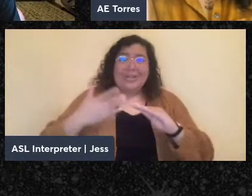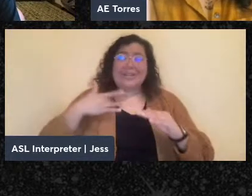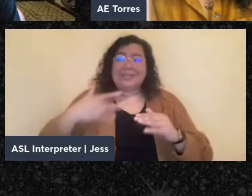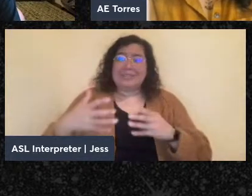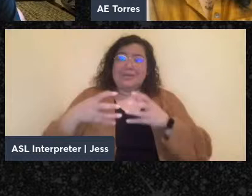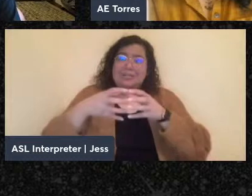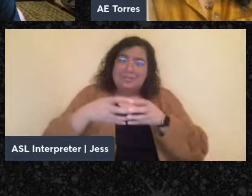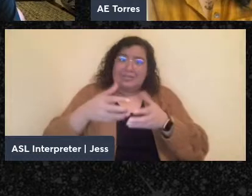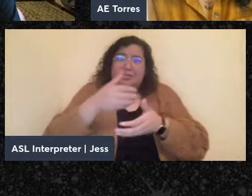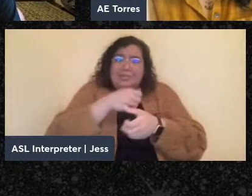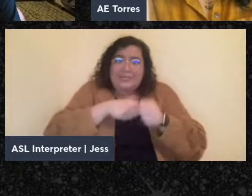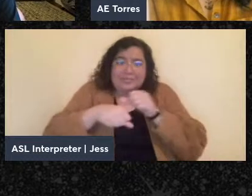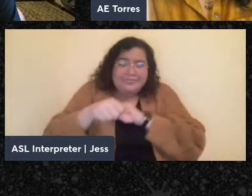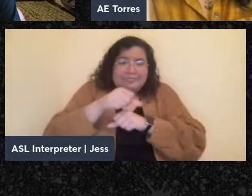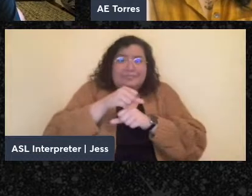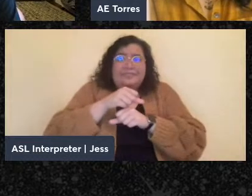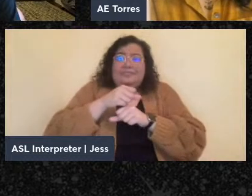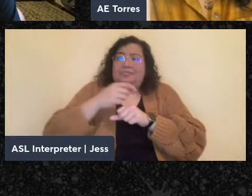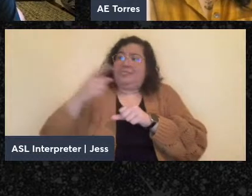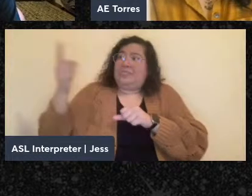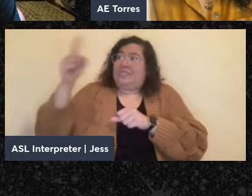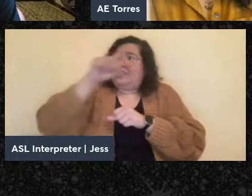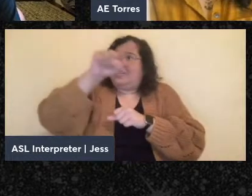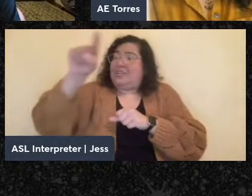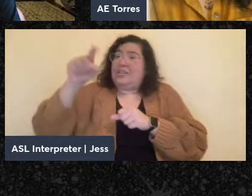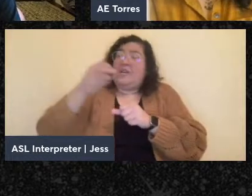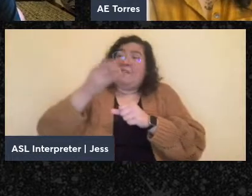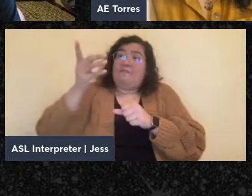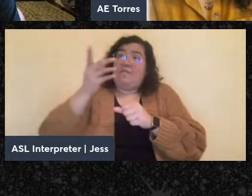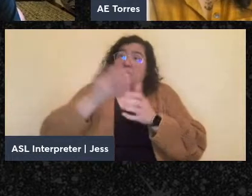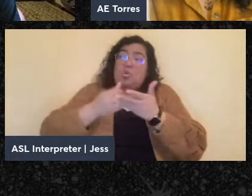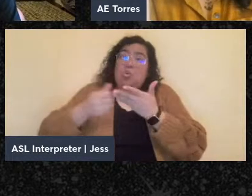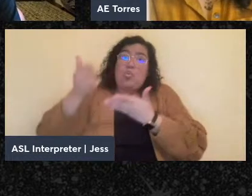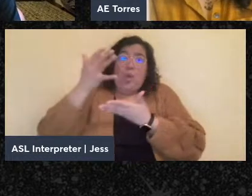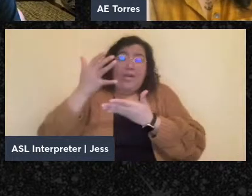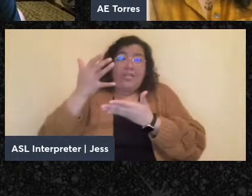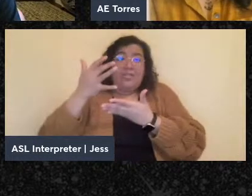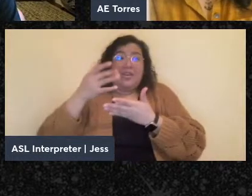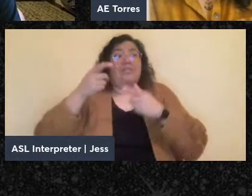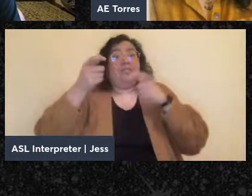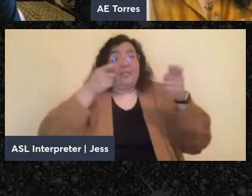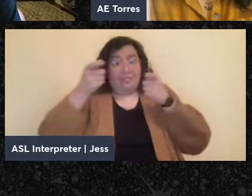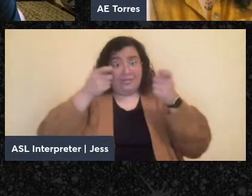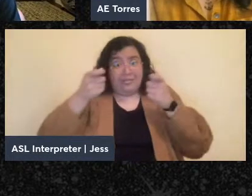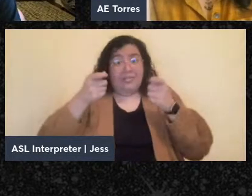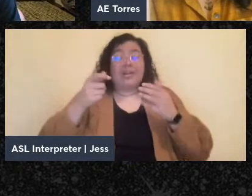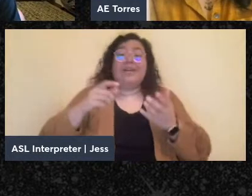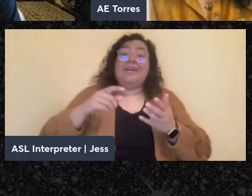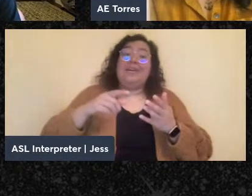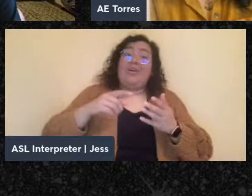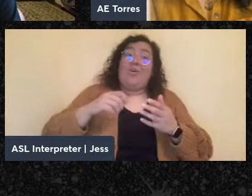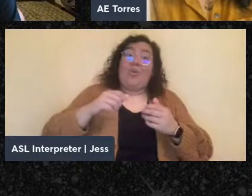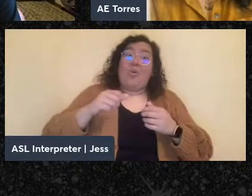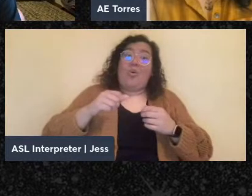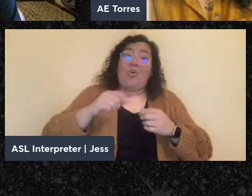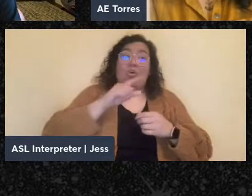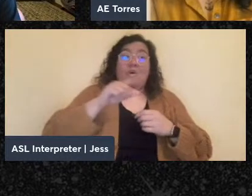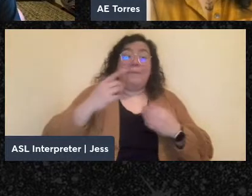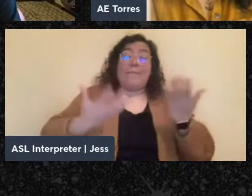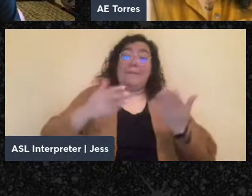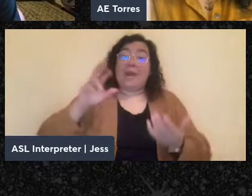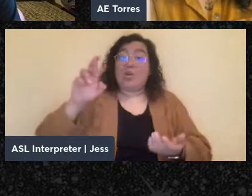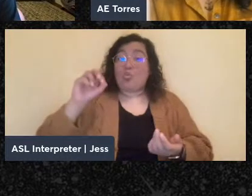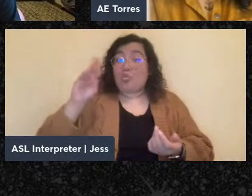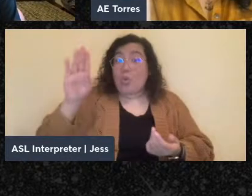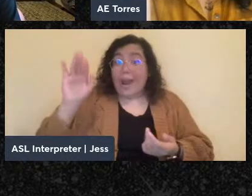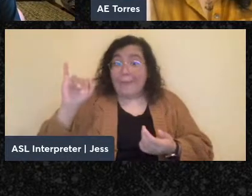very subject to the power of a few wealthy people. Oftentimes, particular rabbinic authorities might have been able to accumulate